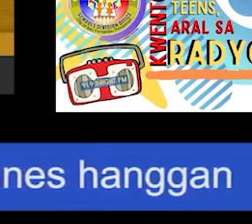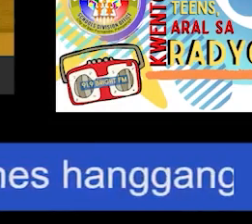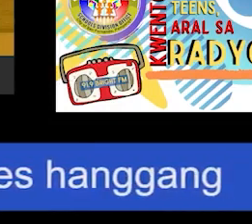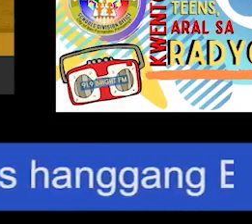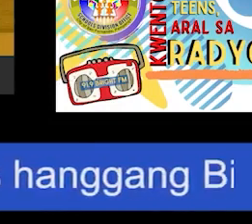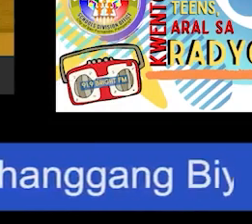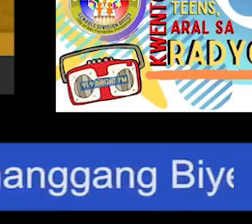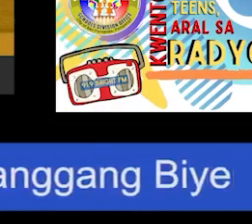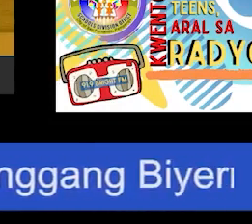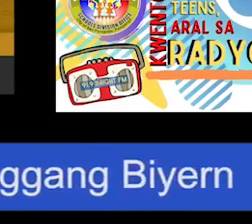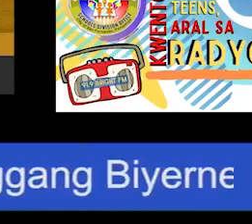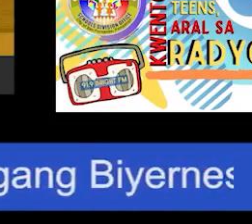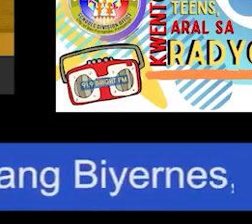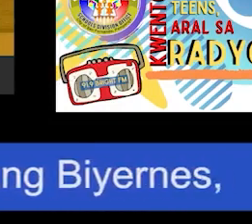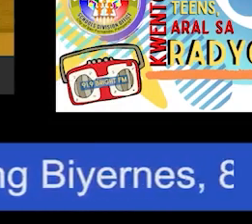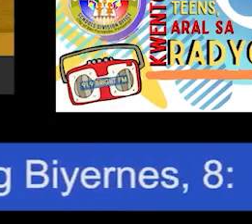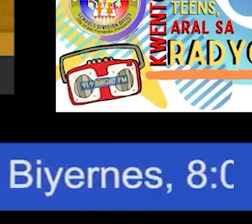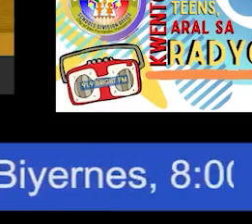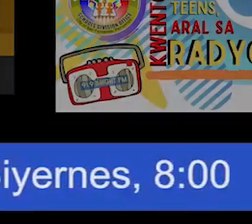programa